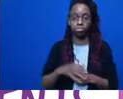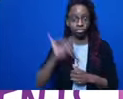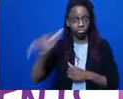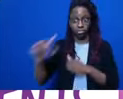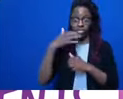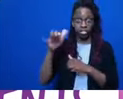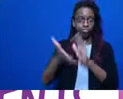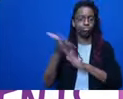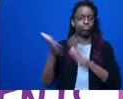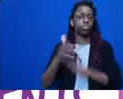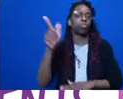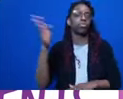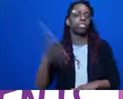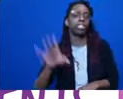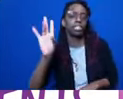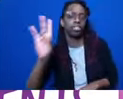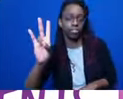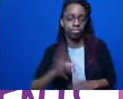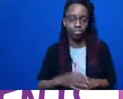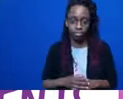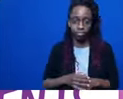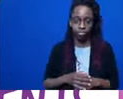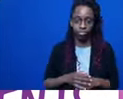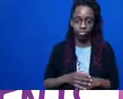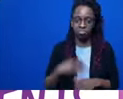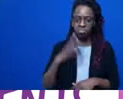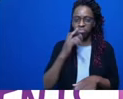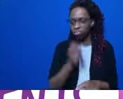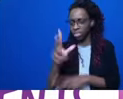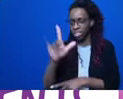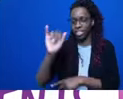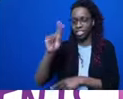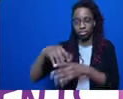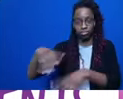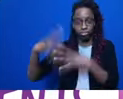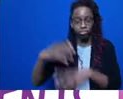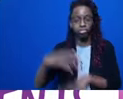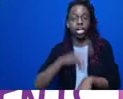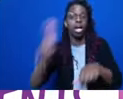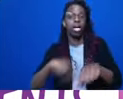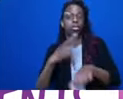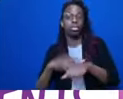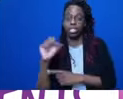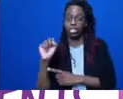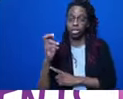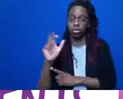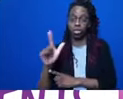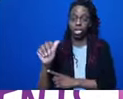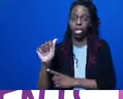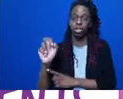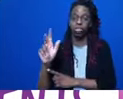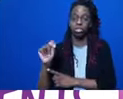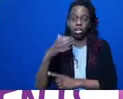National Sexual Assault Hotline. So if you find that you need support tonight or you just need to take off and